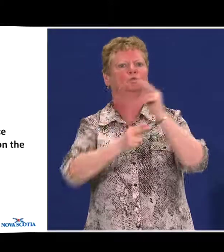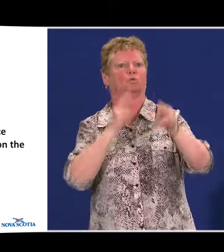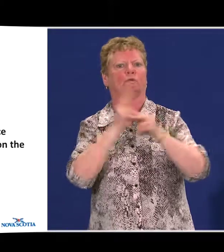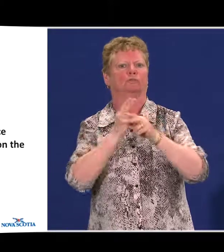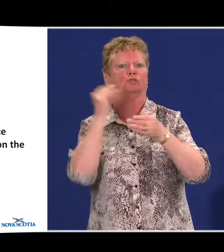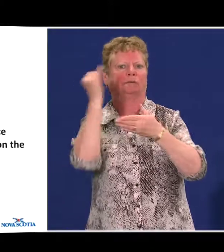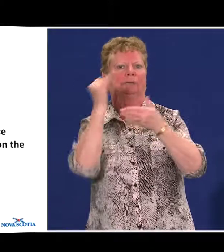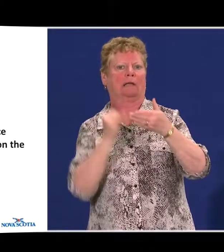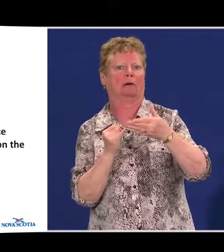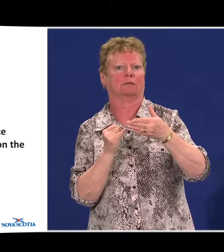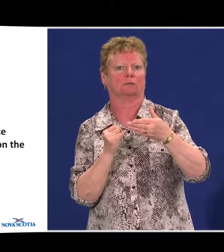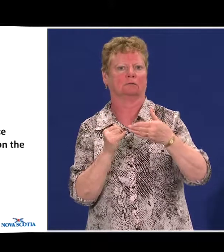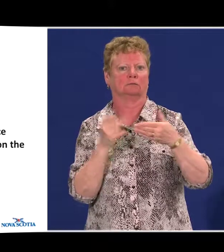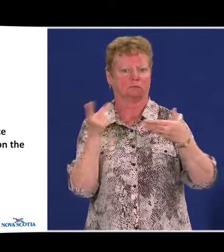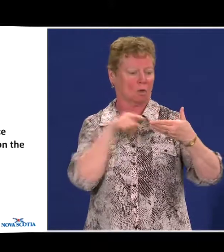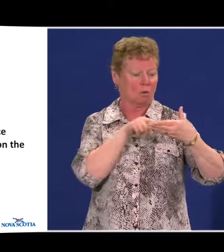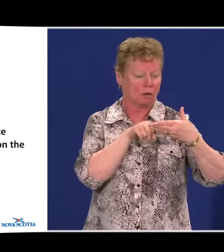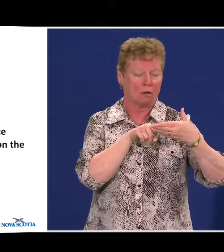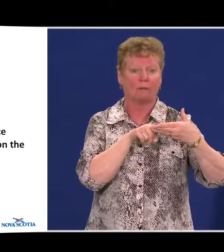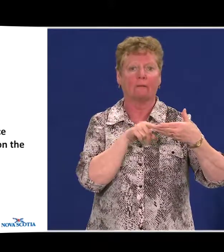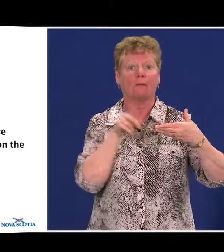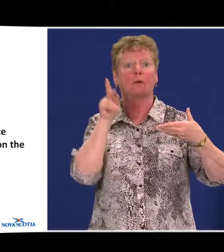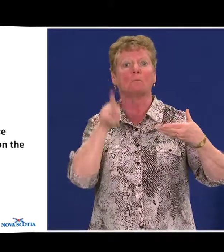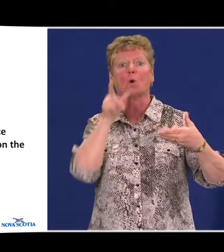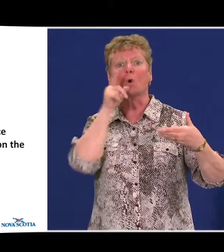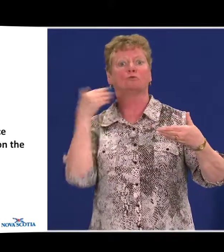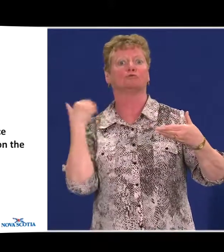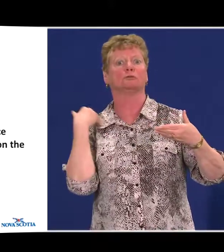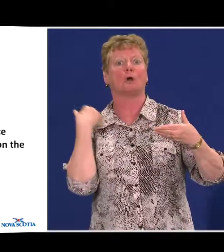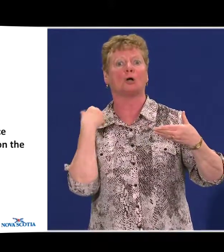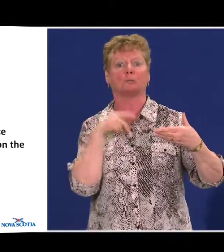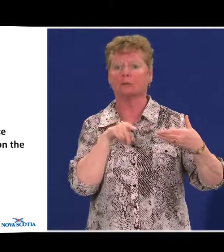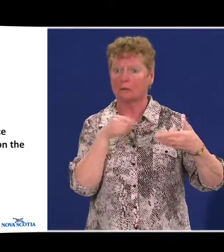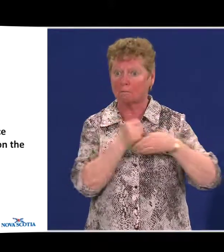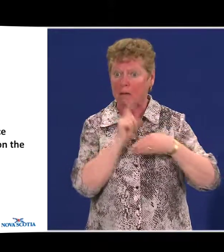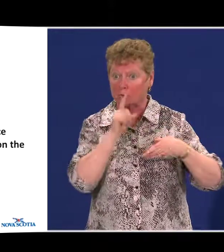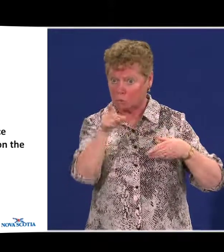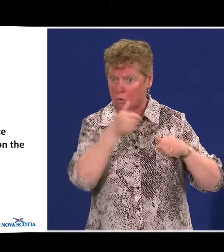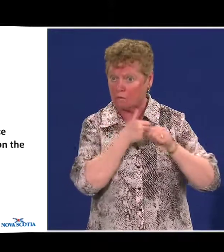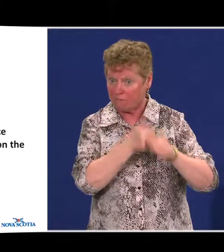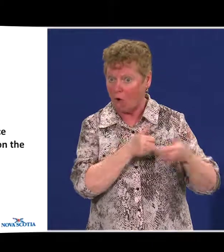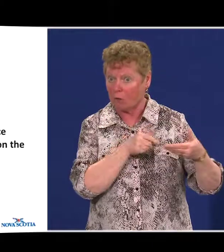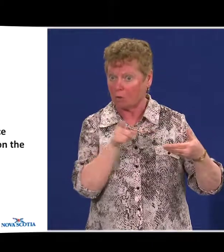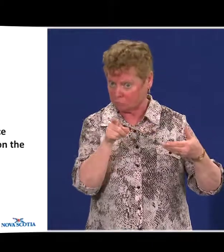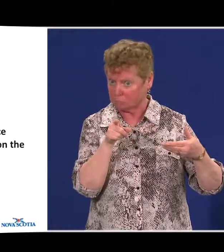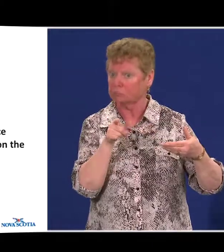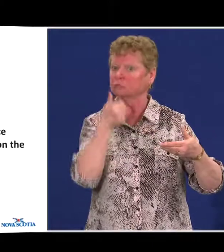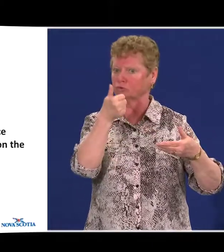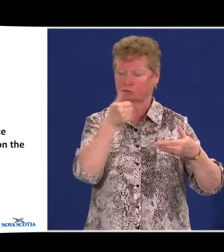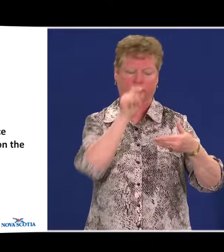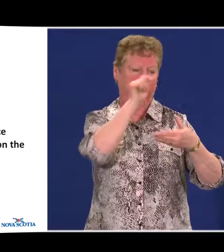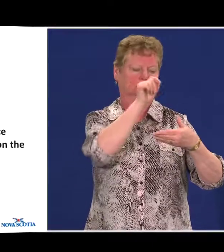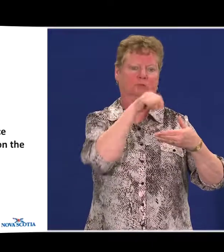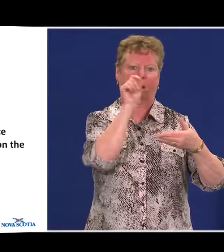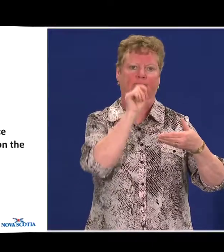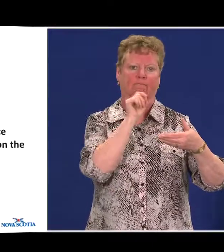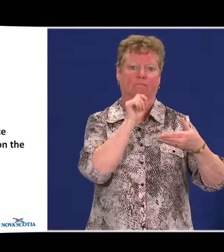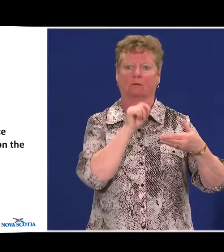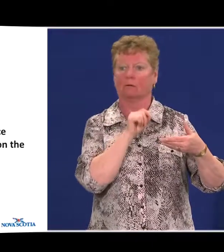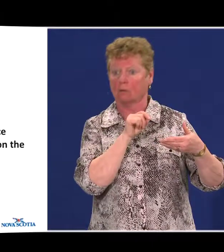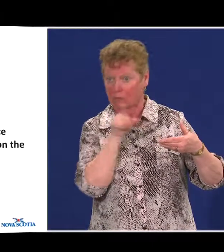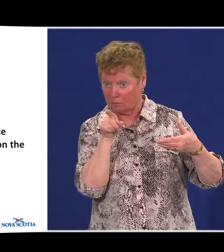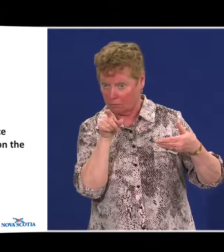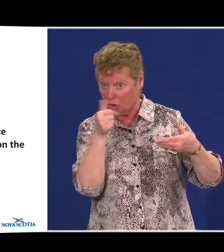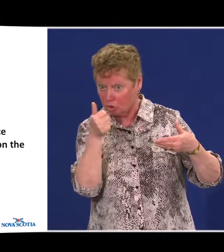be a checklist and the compliance officers or whoever will do the compliance would check off if a business has